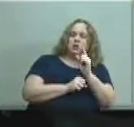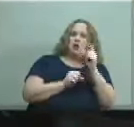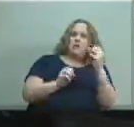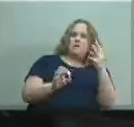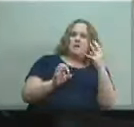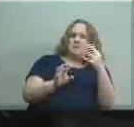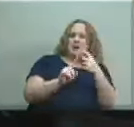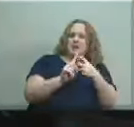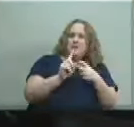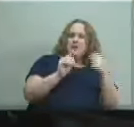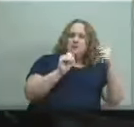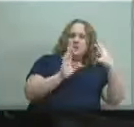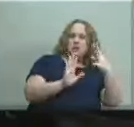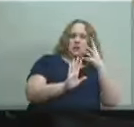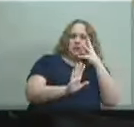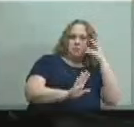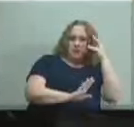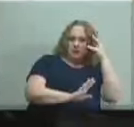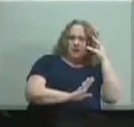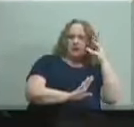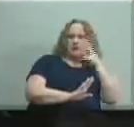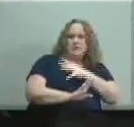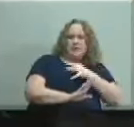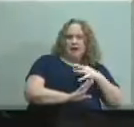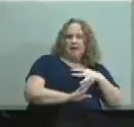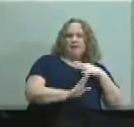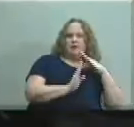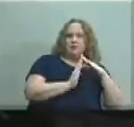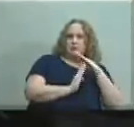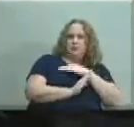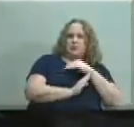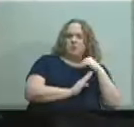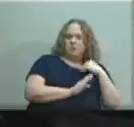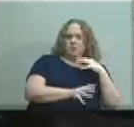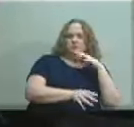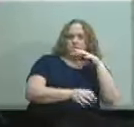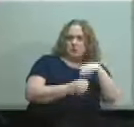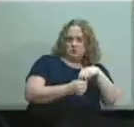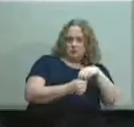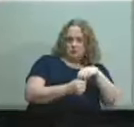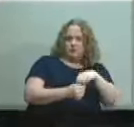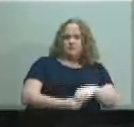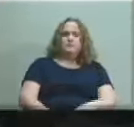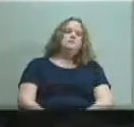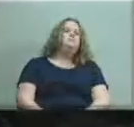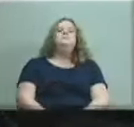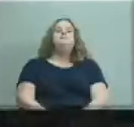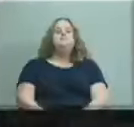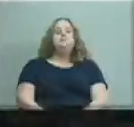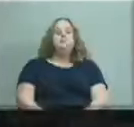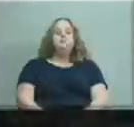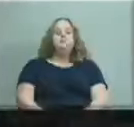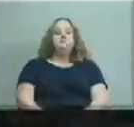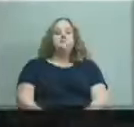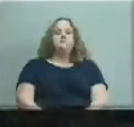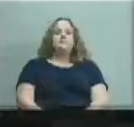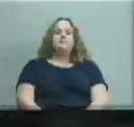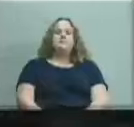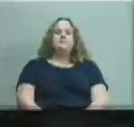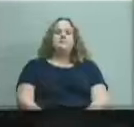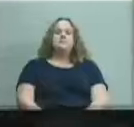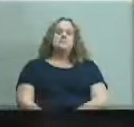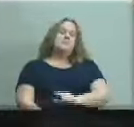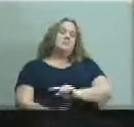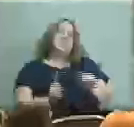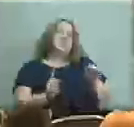parents and staff and community members um is taken into account other than that it's the same that you